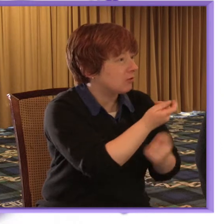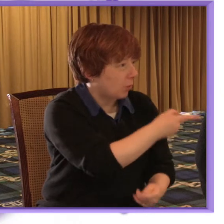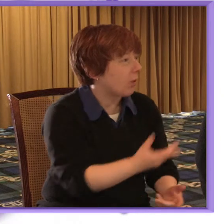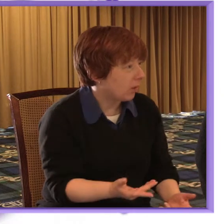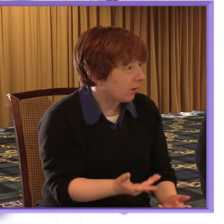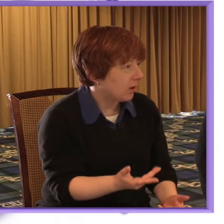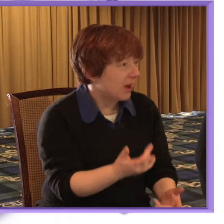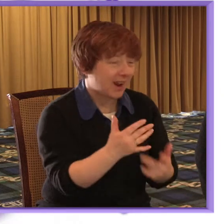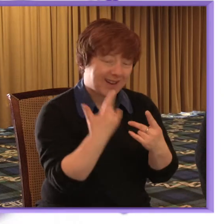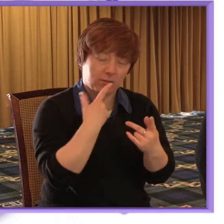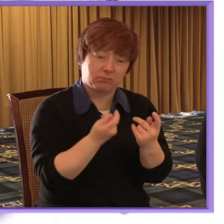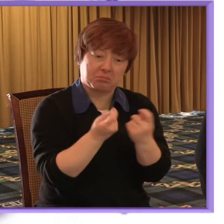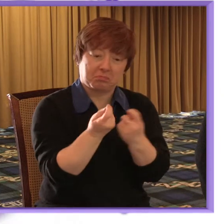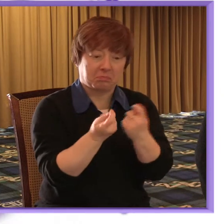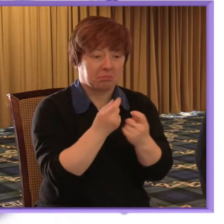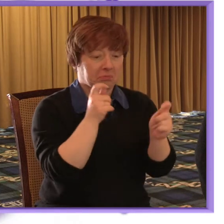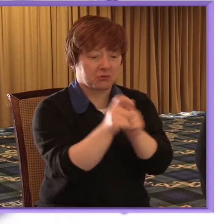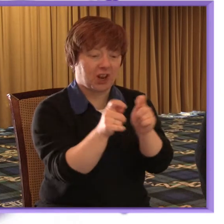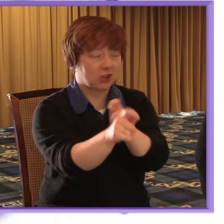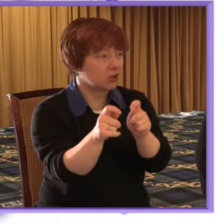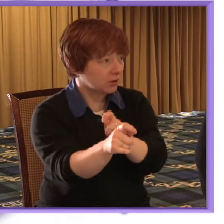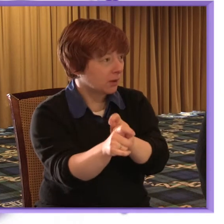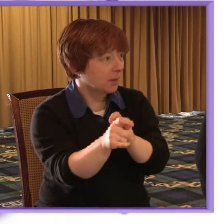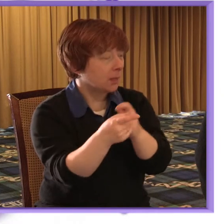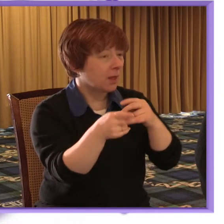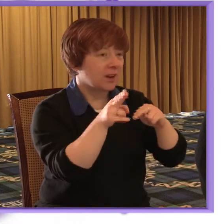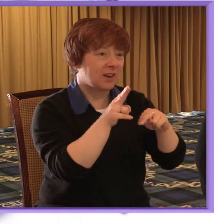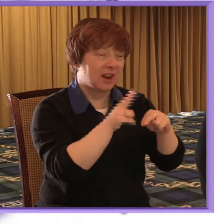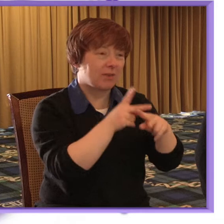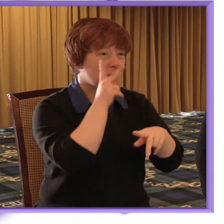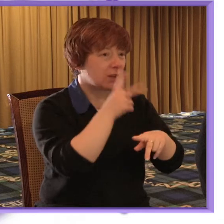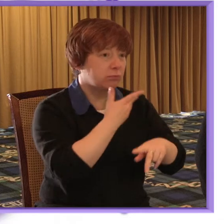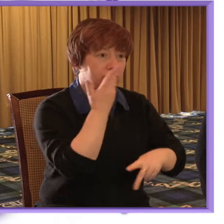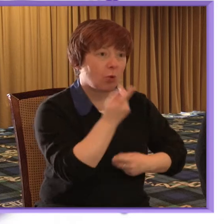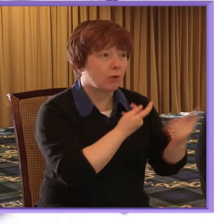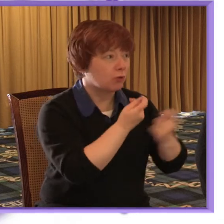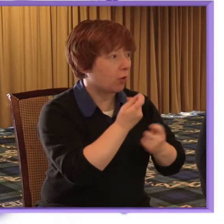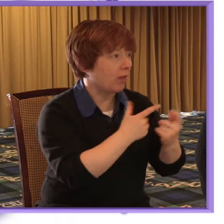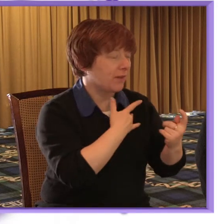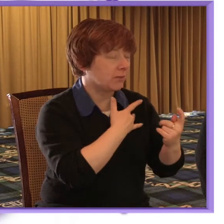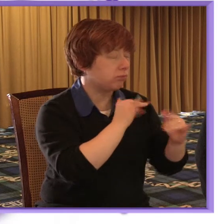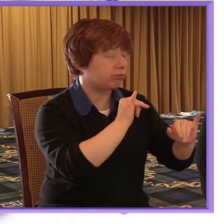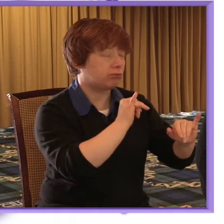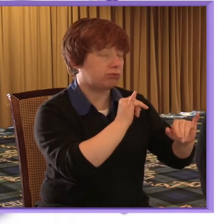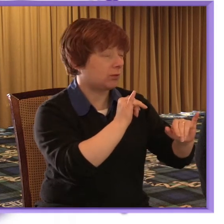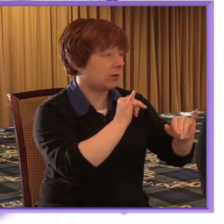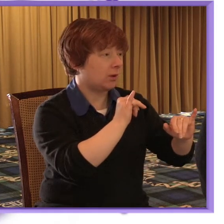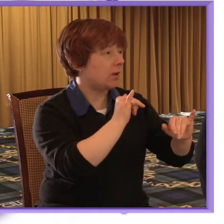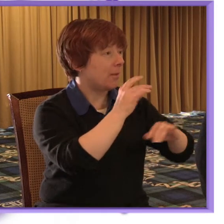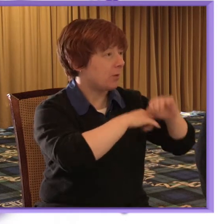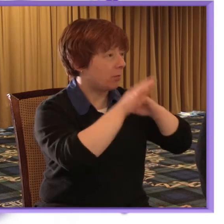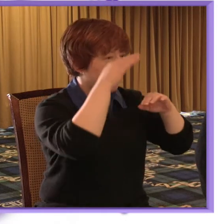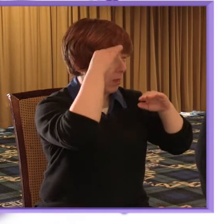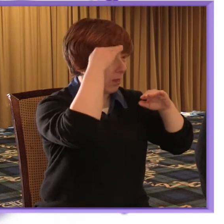this morning showed really clearly how when you feel you've no control over what's happening to you it's absolutely overwhelming and it can really set you on a downward